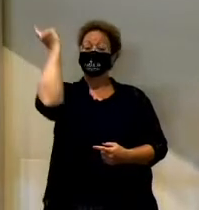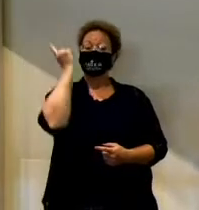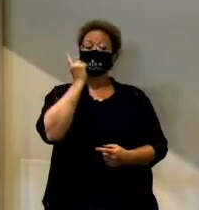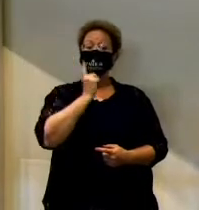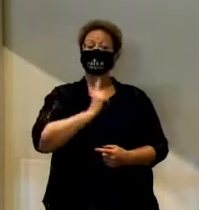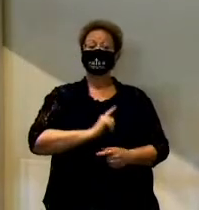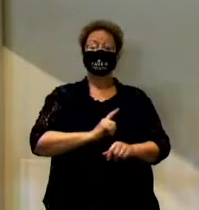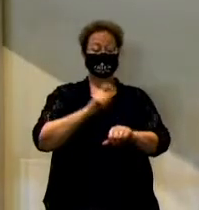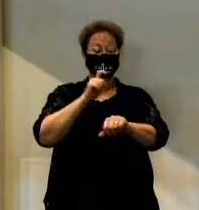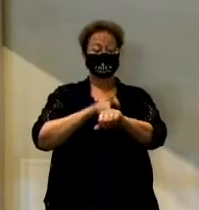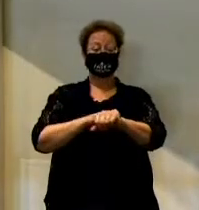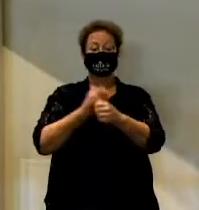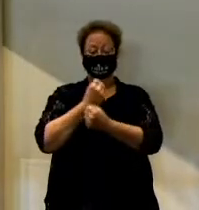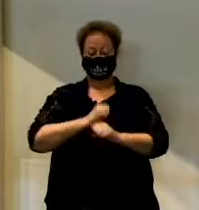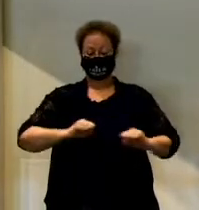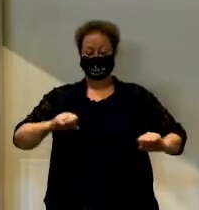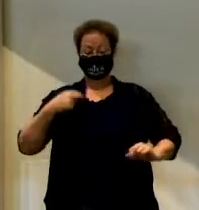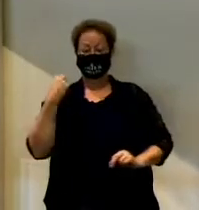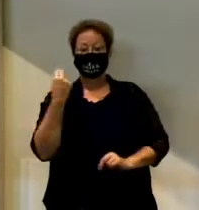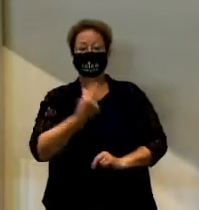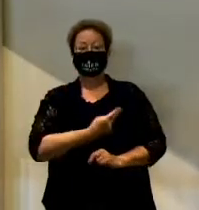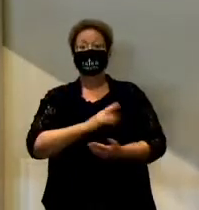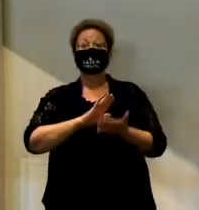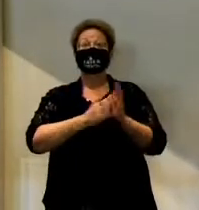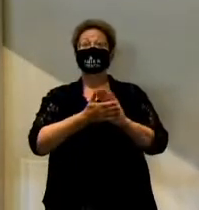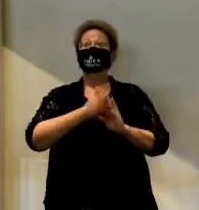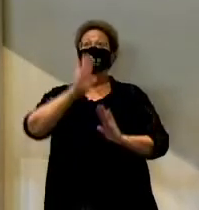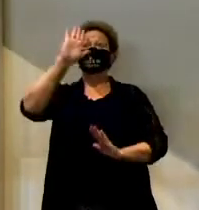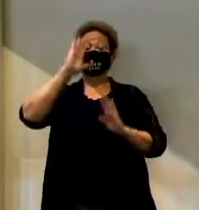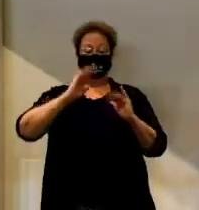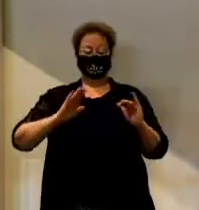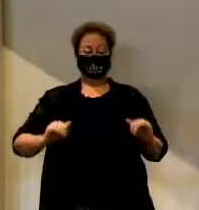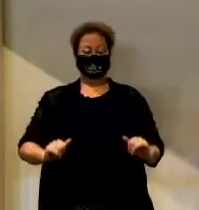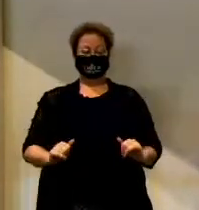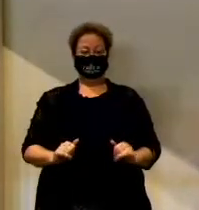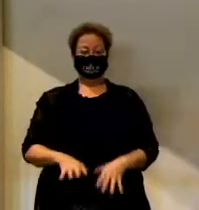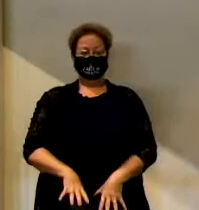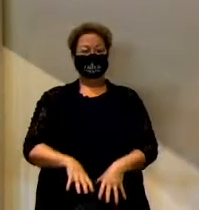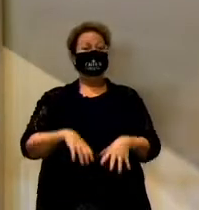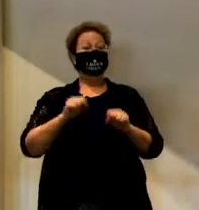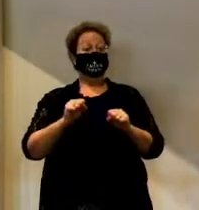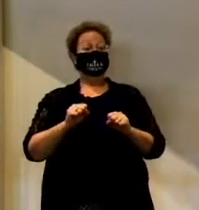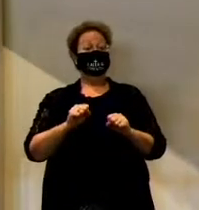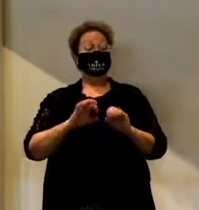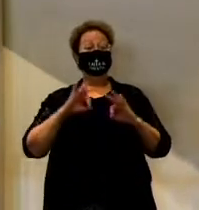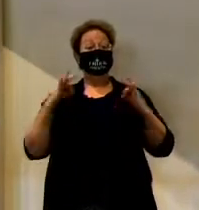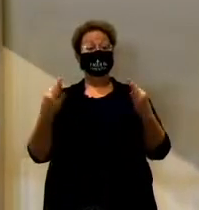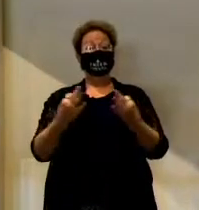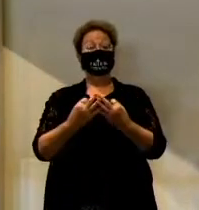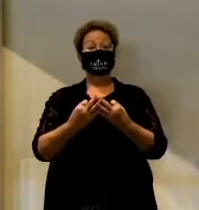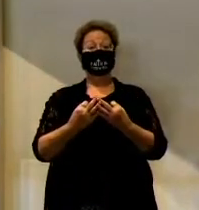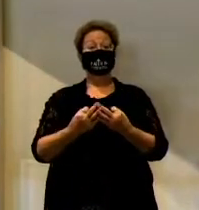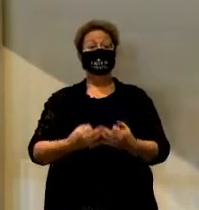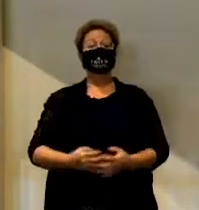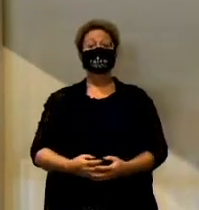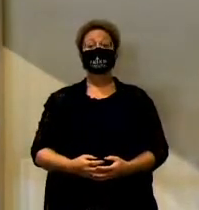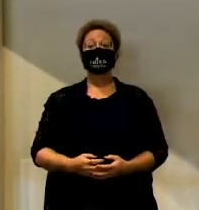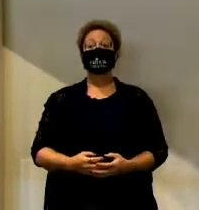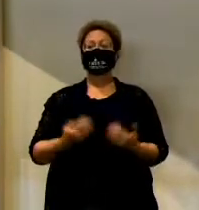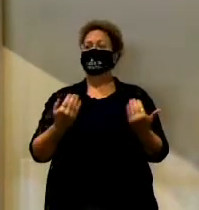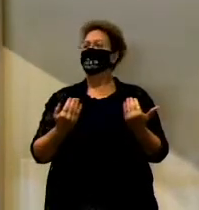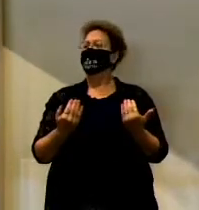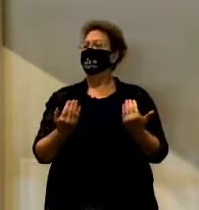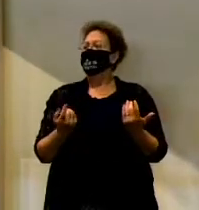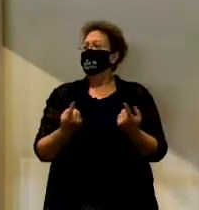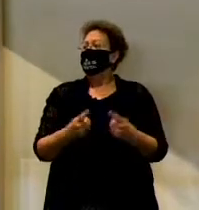in order to save us so that we could be God's adopted children. So now the way God brings time and eternity together for you and